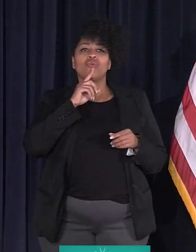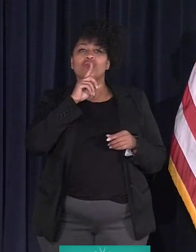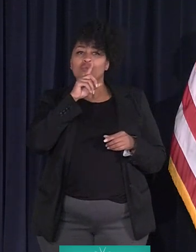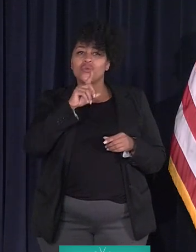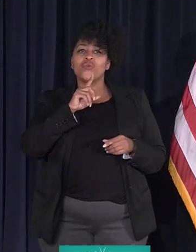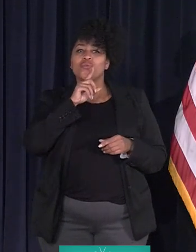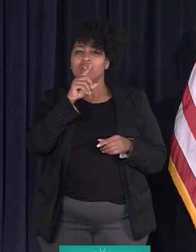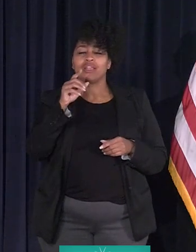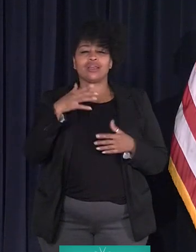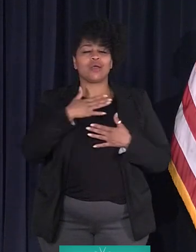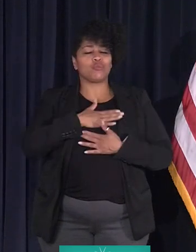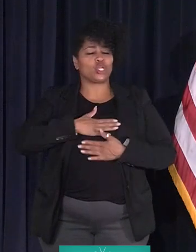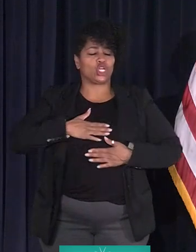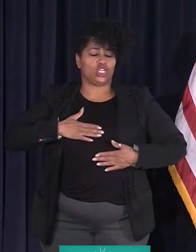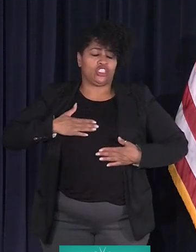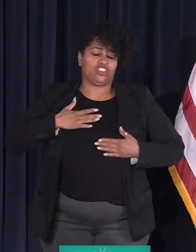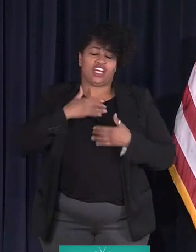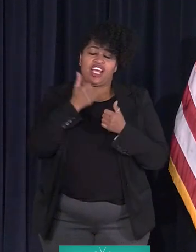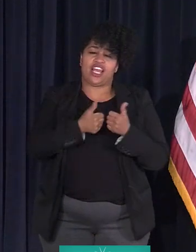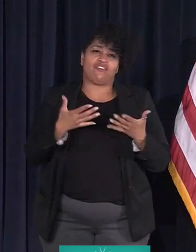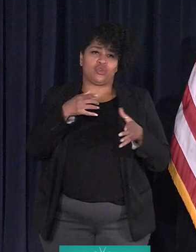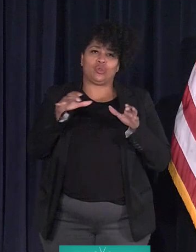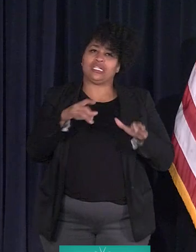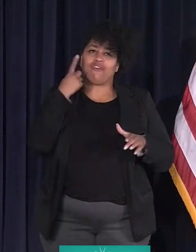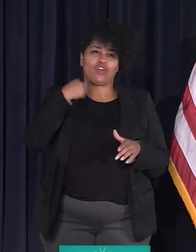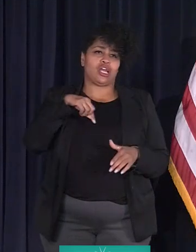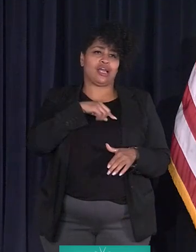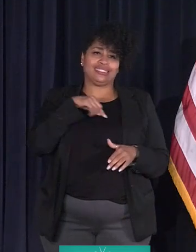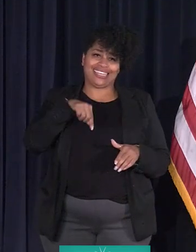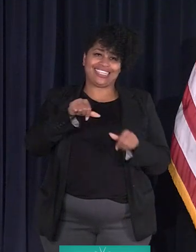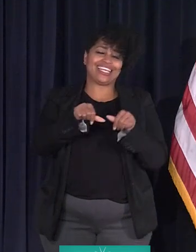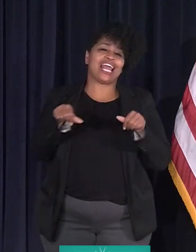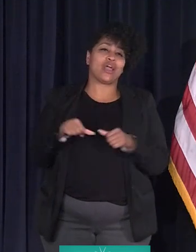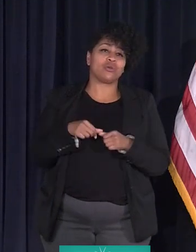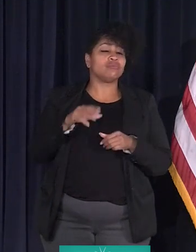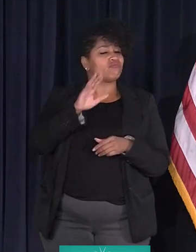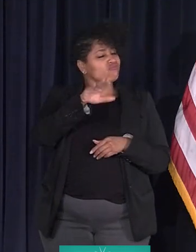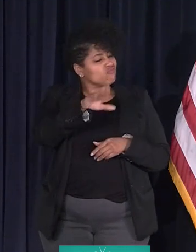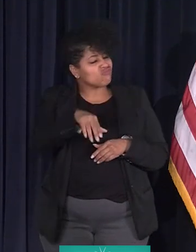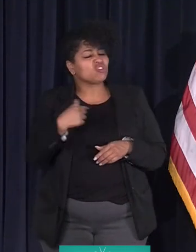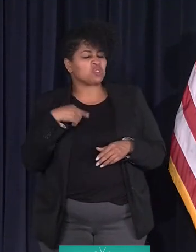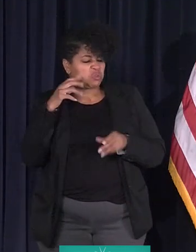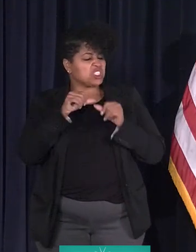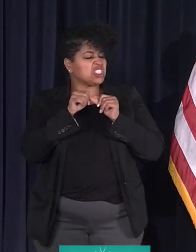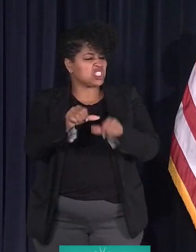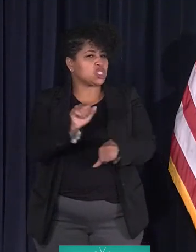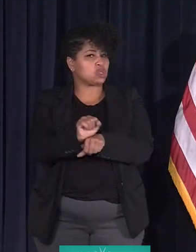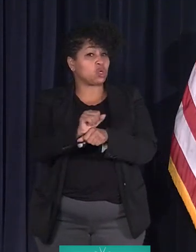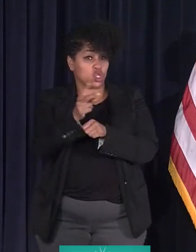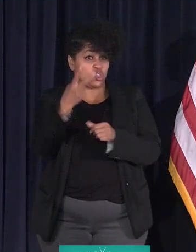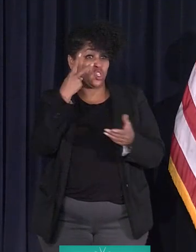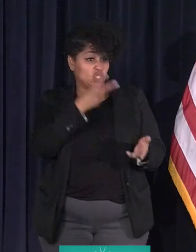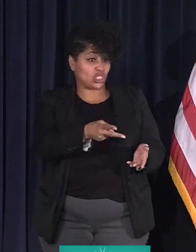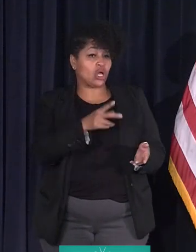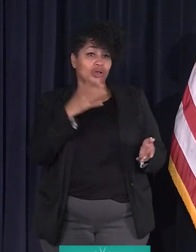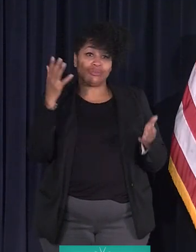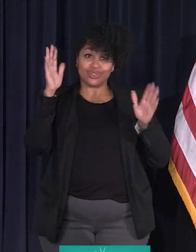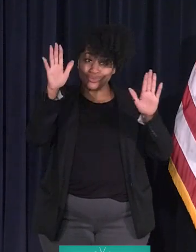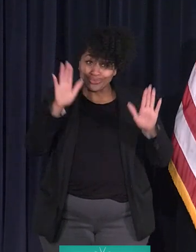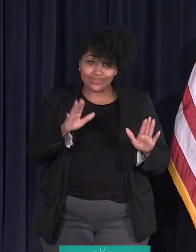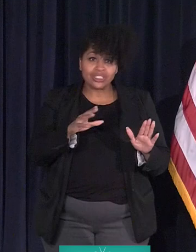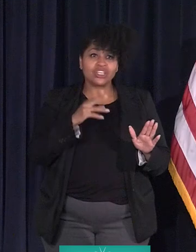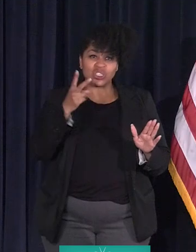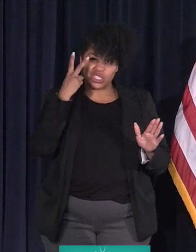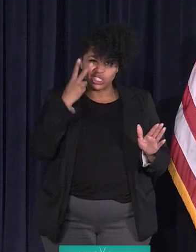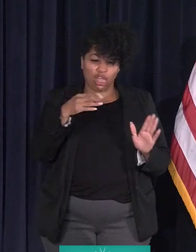everything that you have done for us in this area. Well, we're going to keep working it. You saw it when it was great and it hit bottom and it's